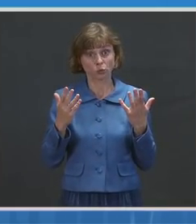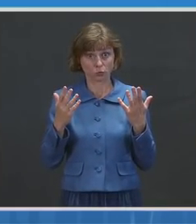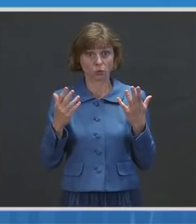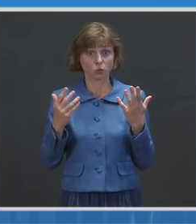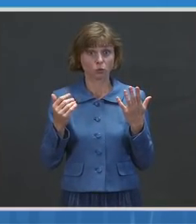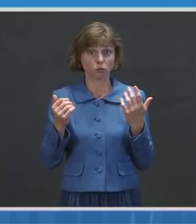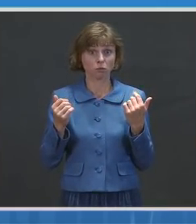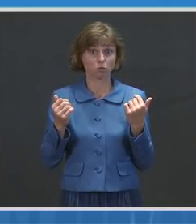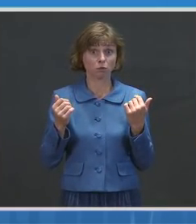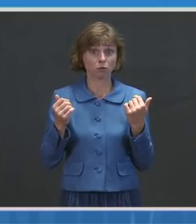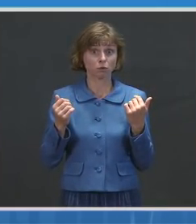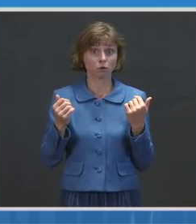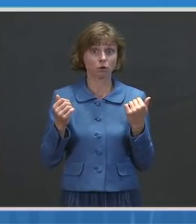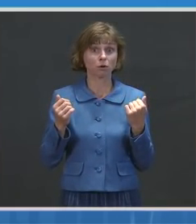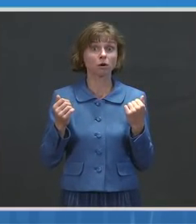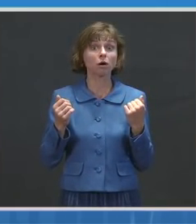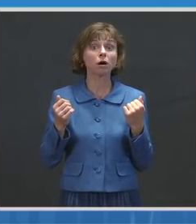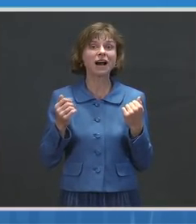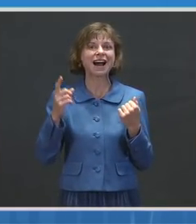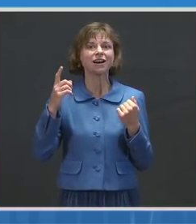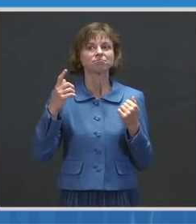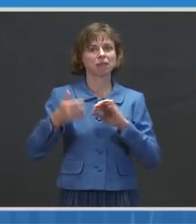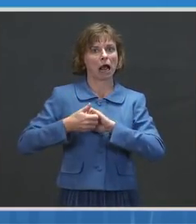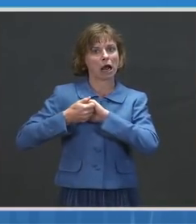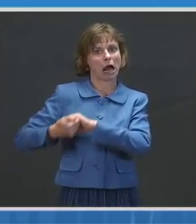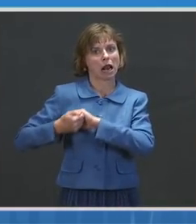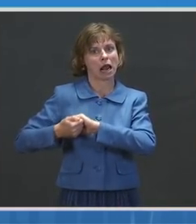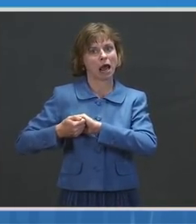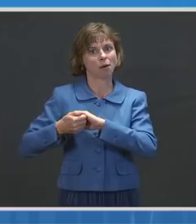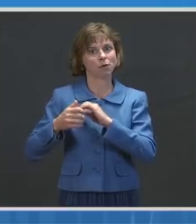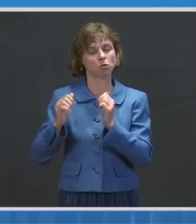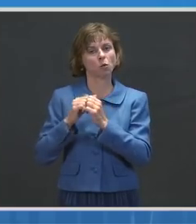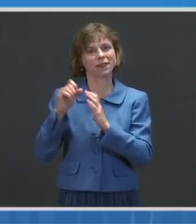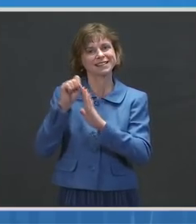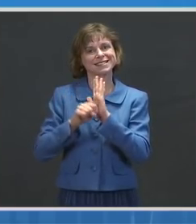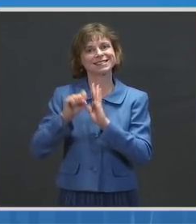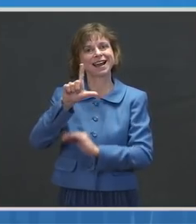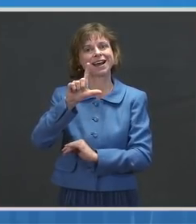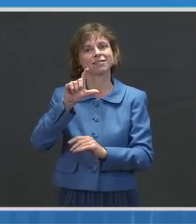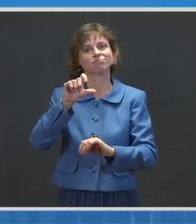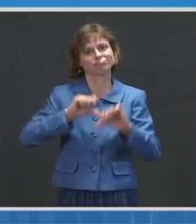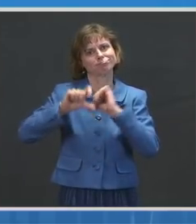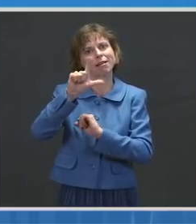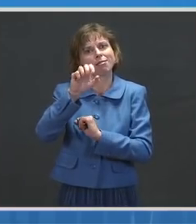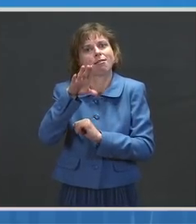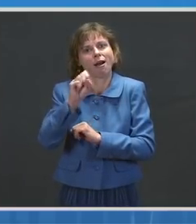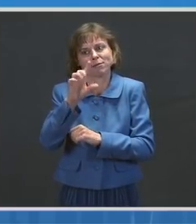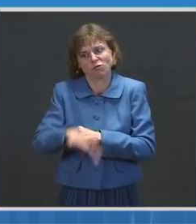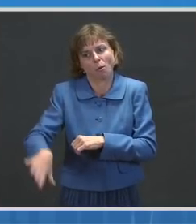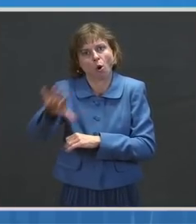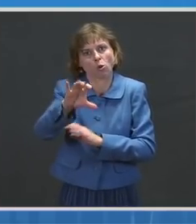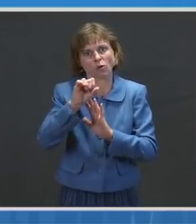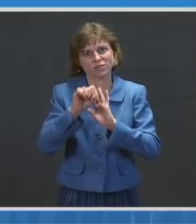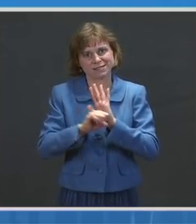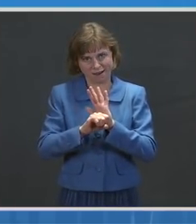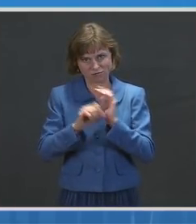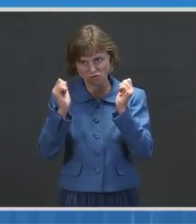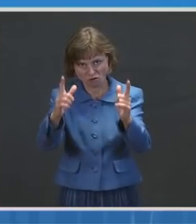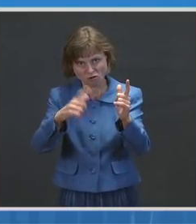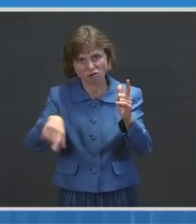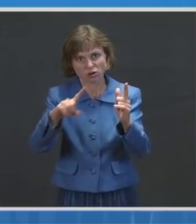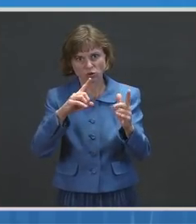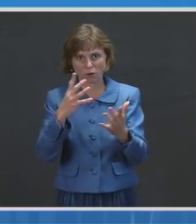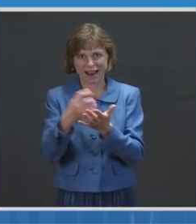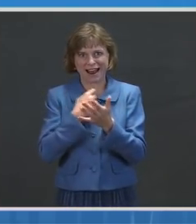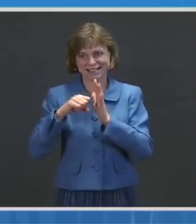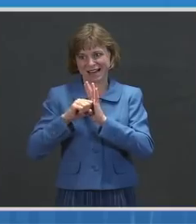— have collaboration with the state labs from every state, so we can make sure we're sampling from every state, but also from — with